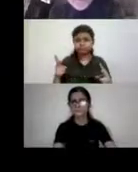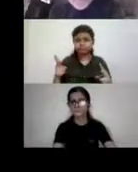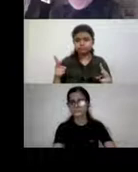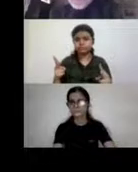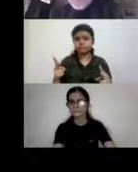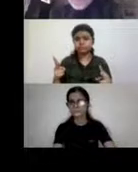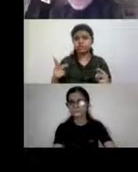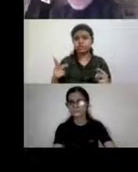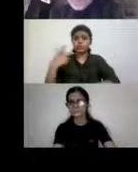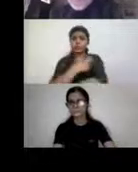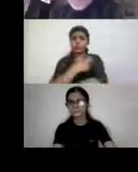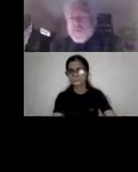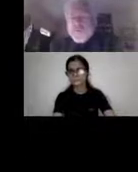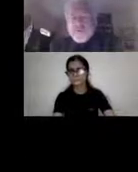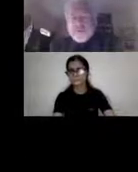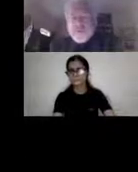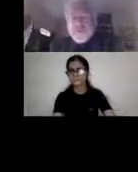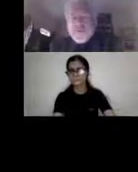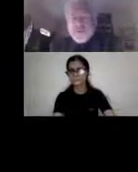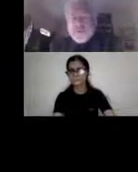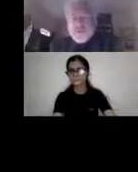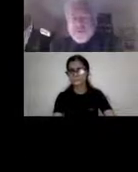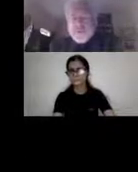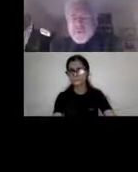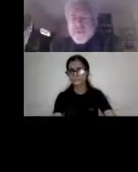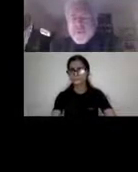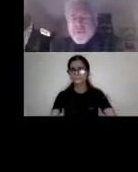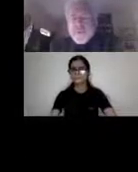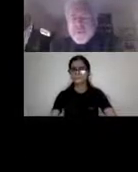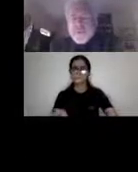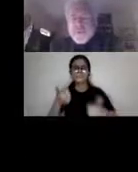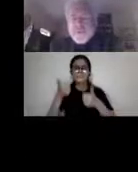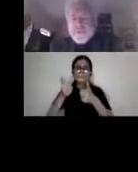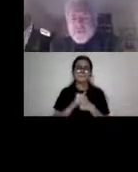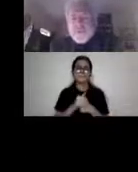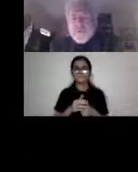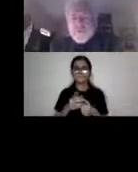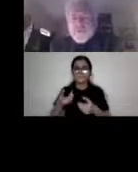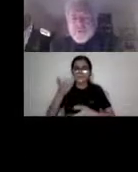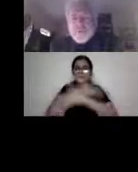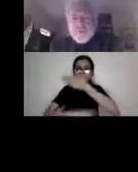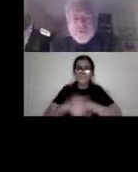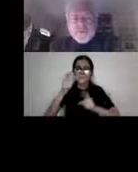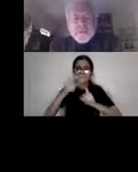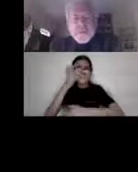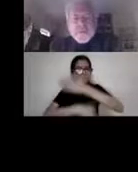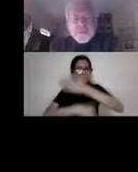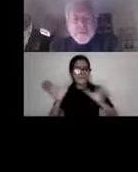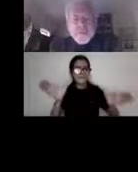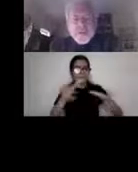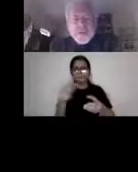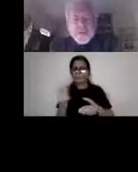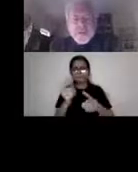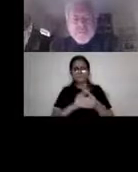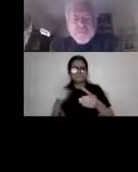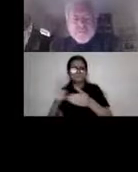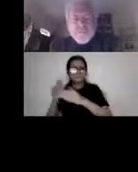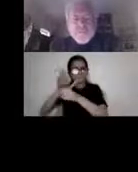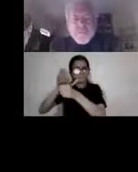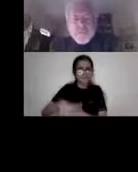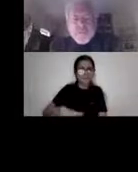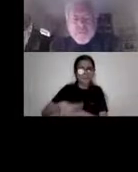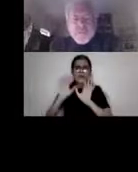vaccination protocols, the fear is that people with disabilities have been, uh, even more discriminated against. Um,